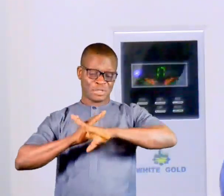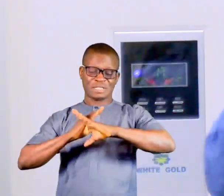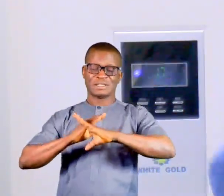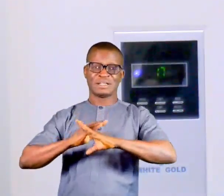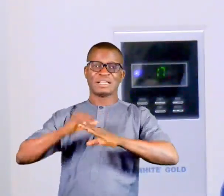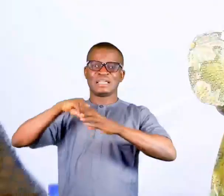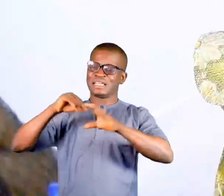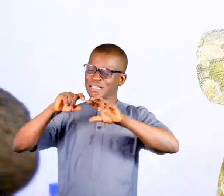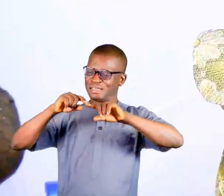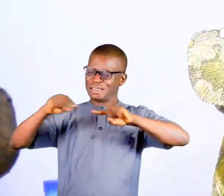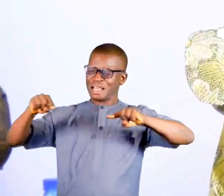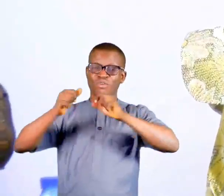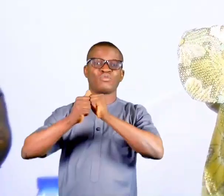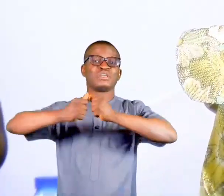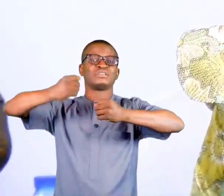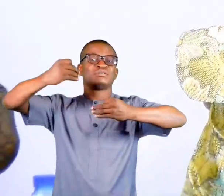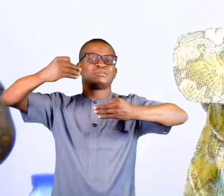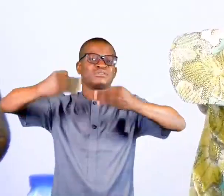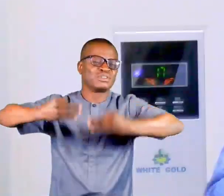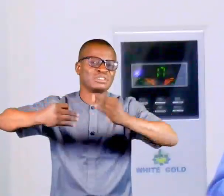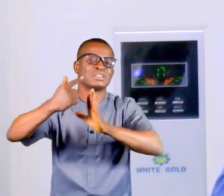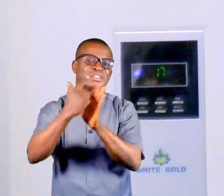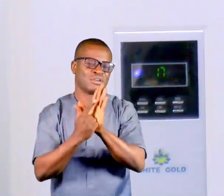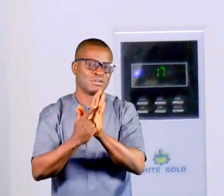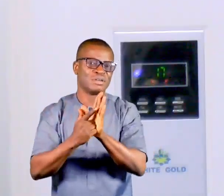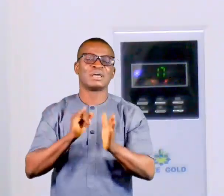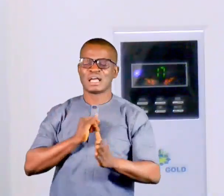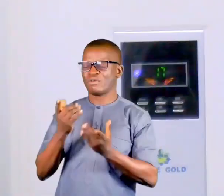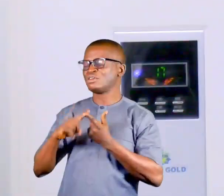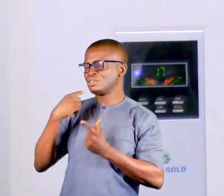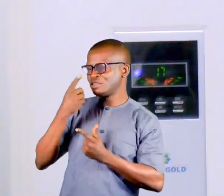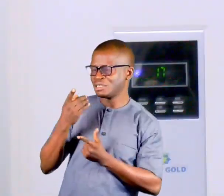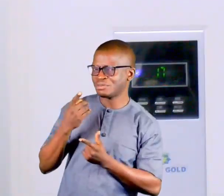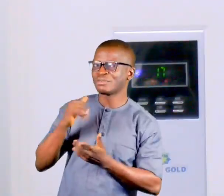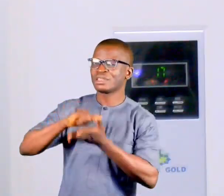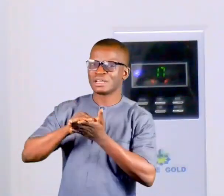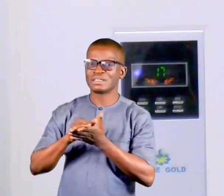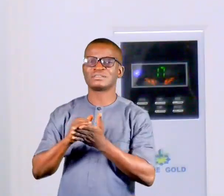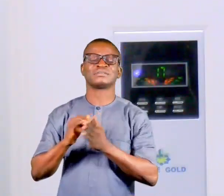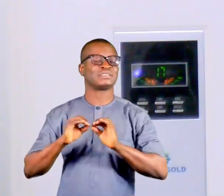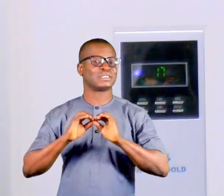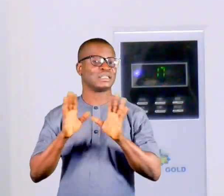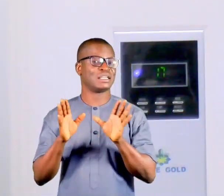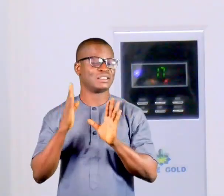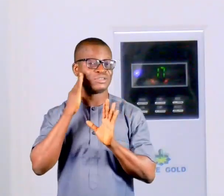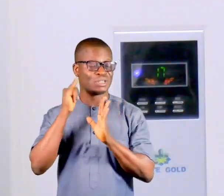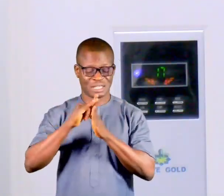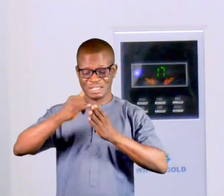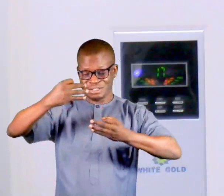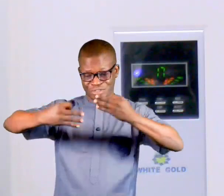in the context of justice, you know, as part of the role of judges, I would like to say that it is common knowledge that